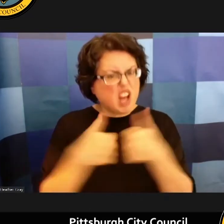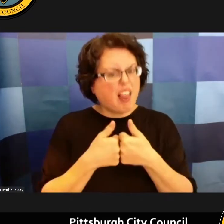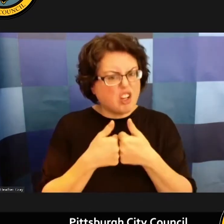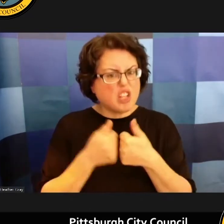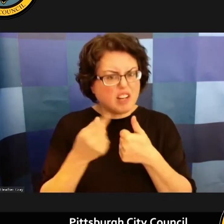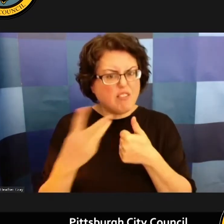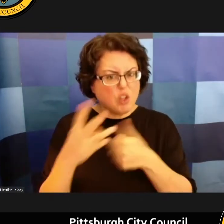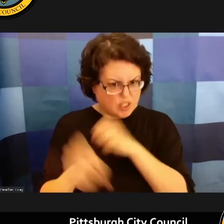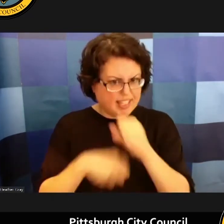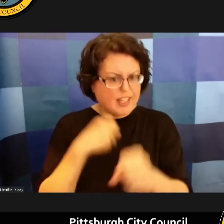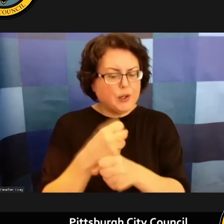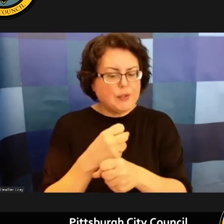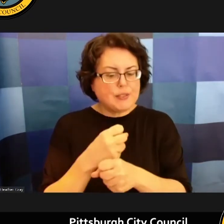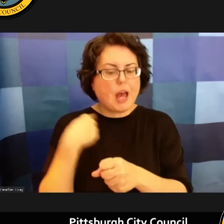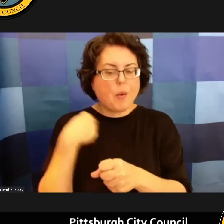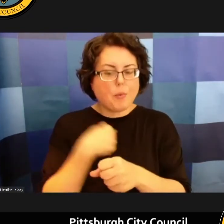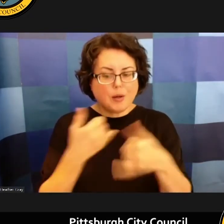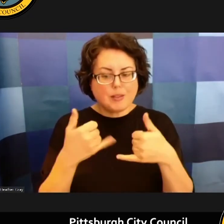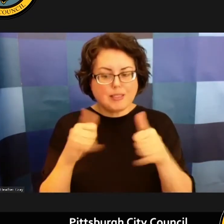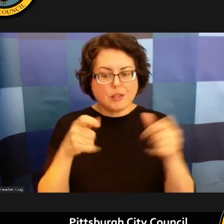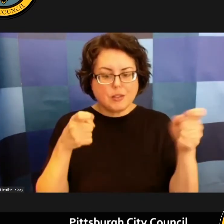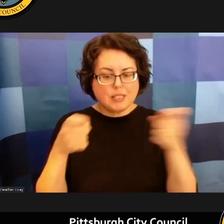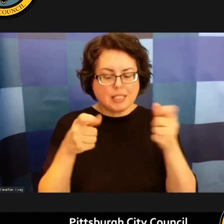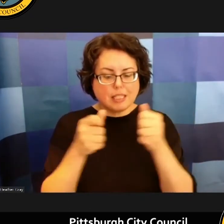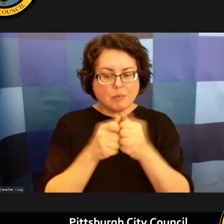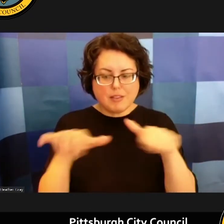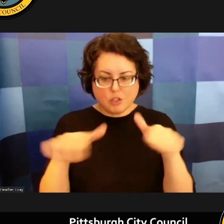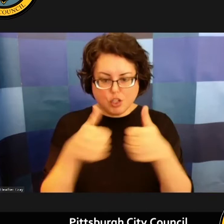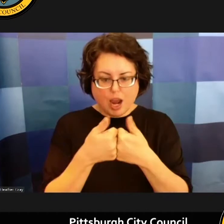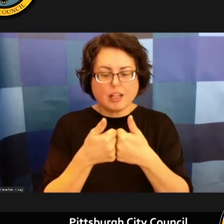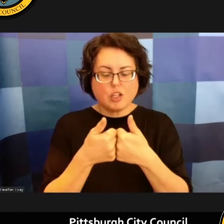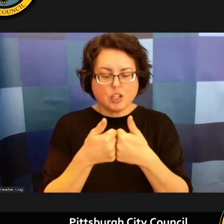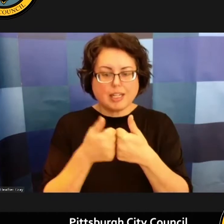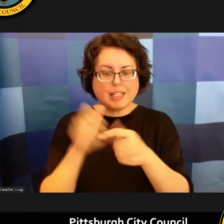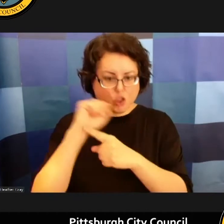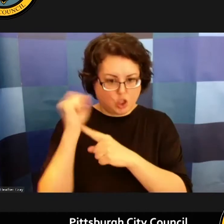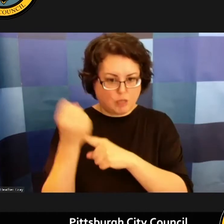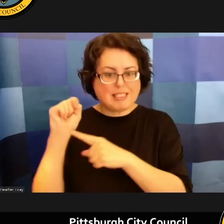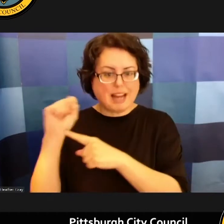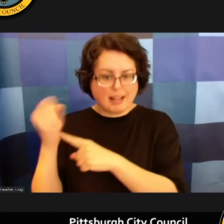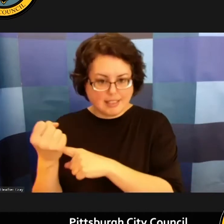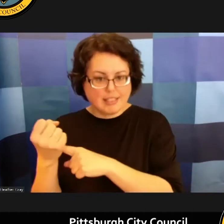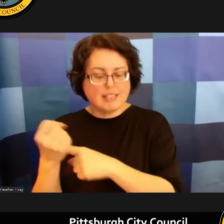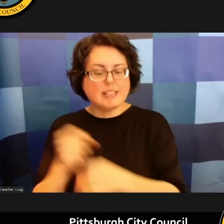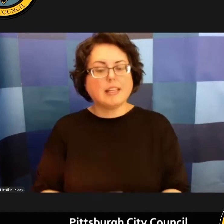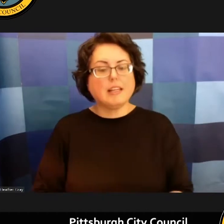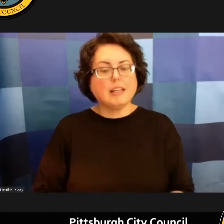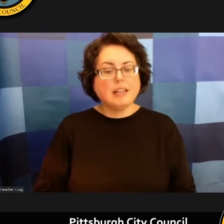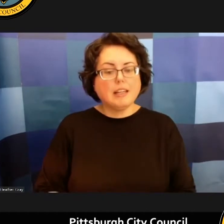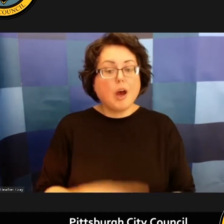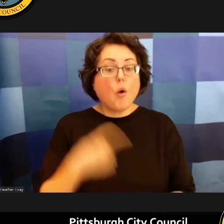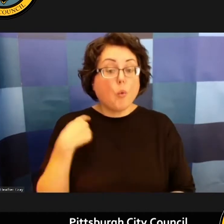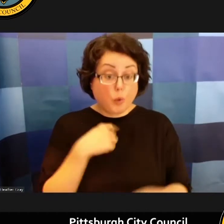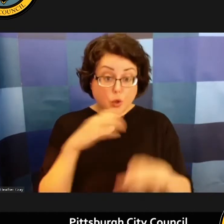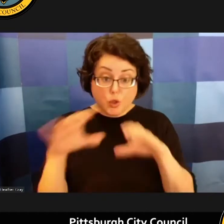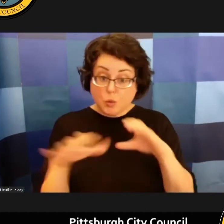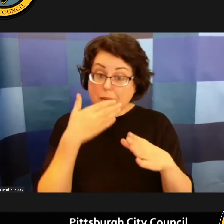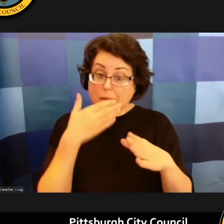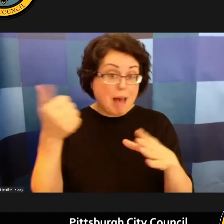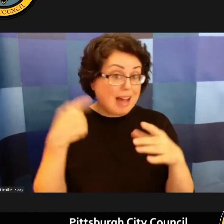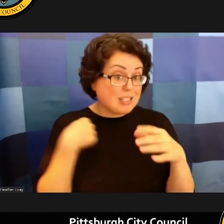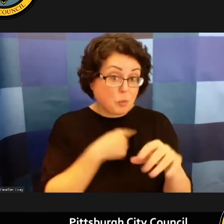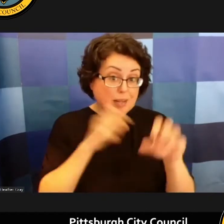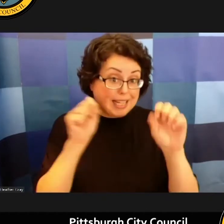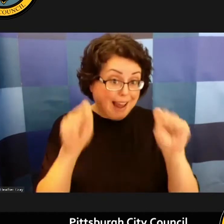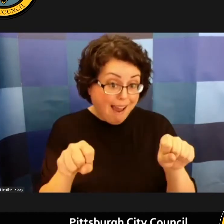um and we're still dealing with challenging uh circumstances uh and you know we're doing the best that we can uh to keep up with